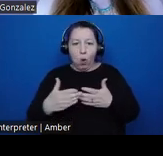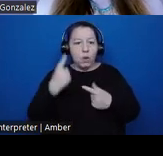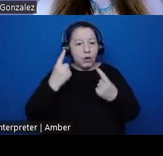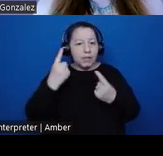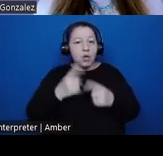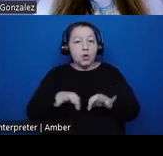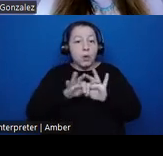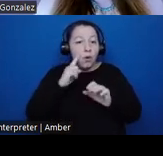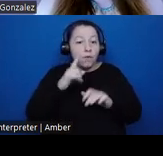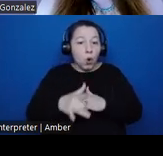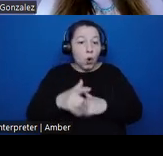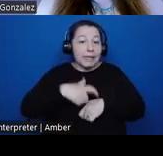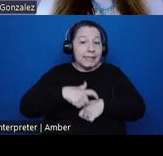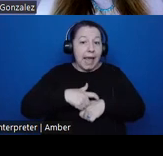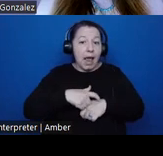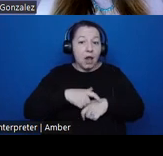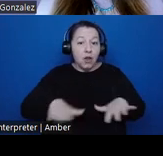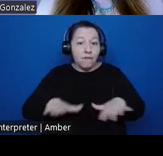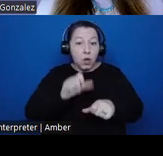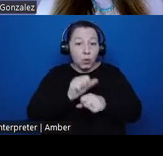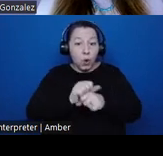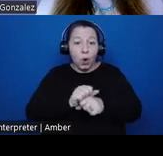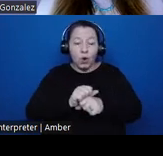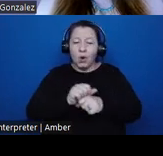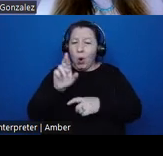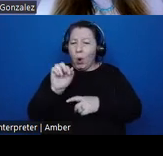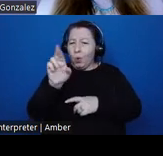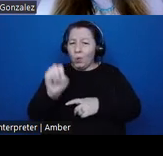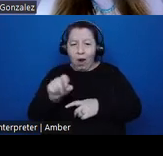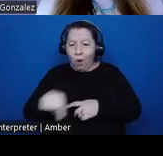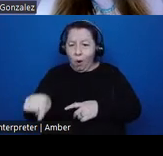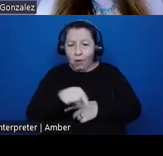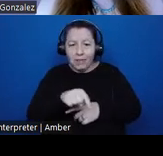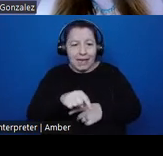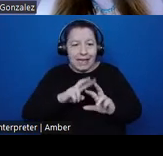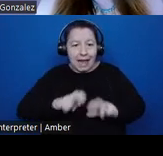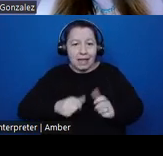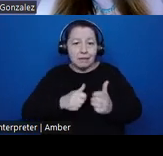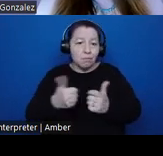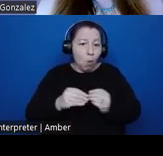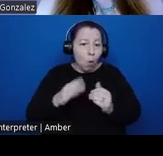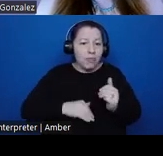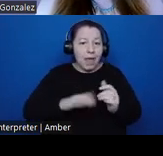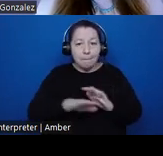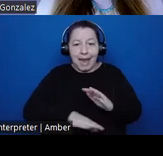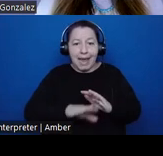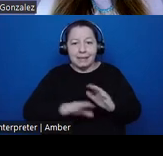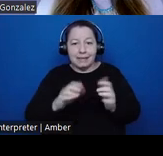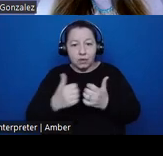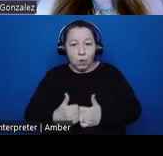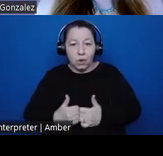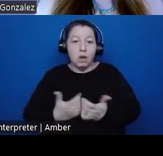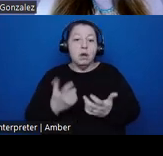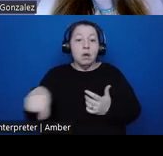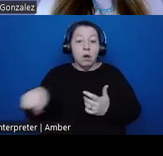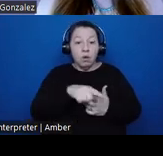fieldwork, rarely are these belongings analyzed beyond basic sorting and even rarely yet are they reexamined after their initial